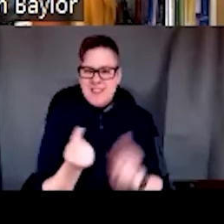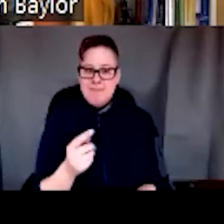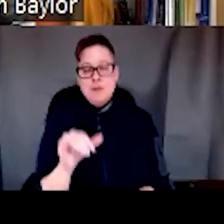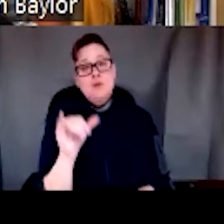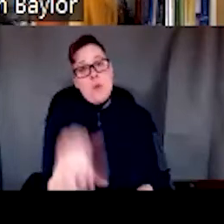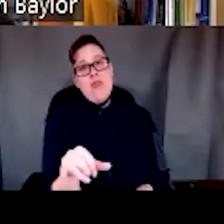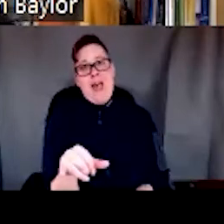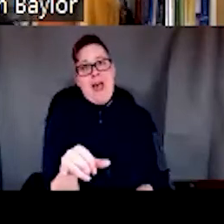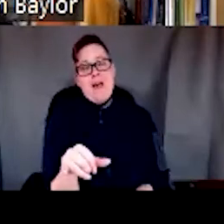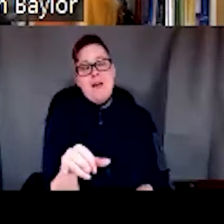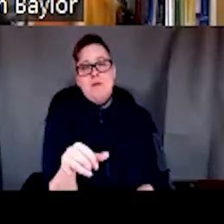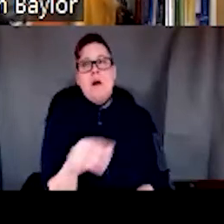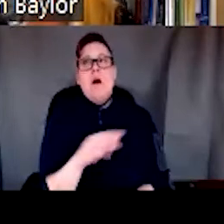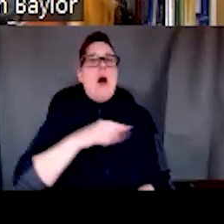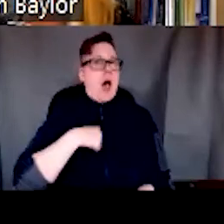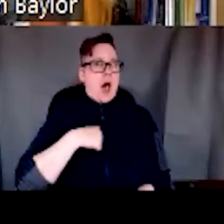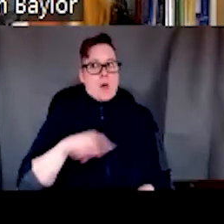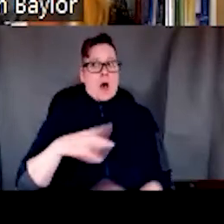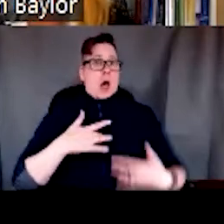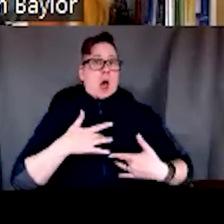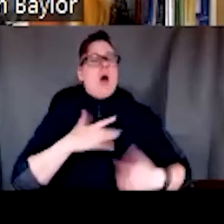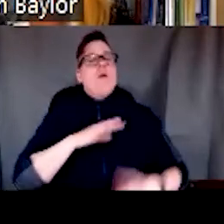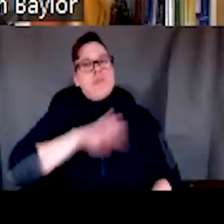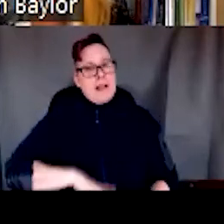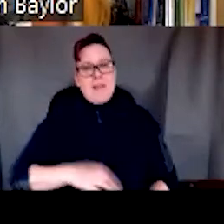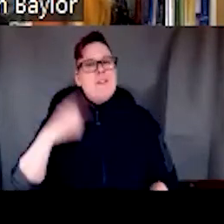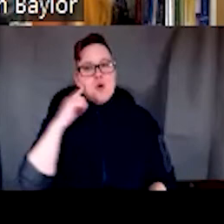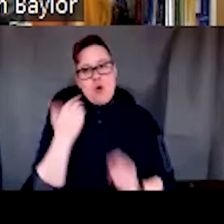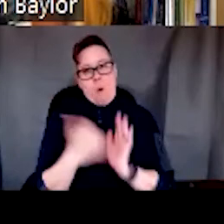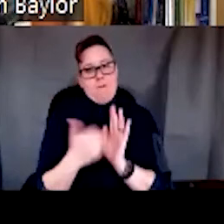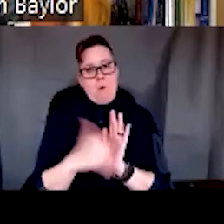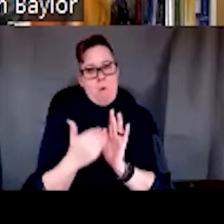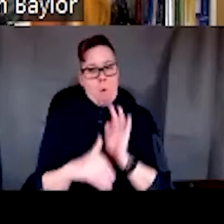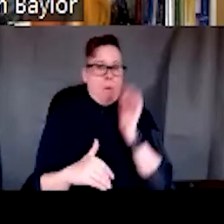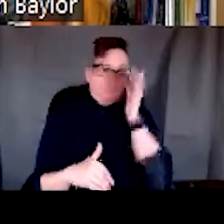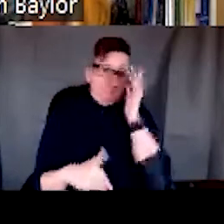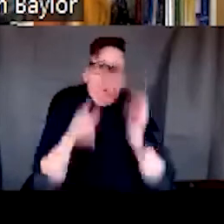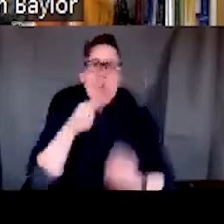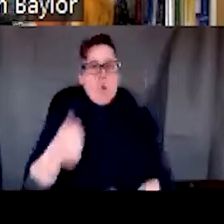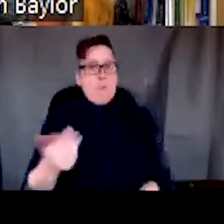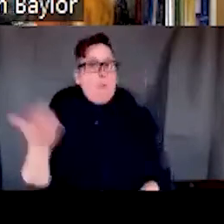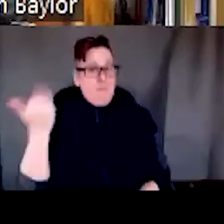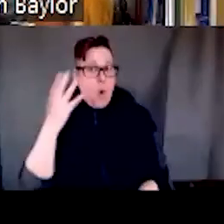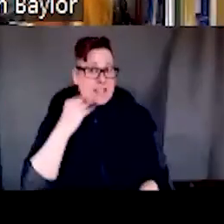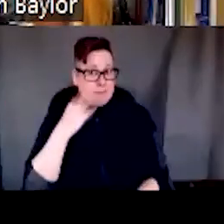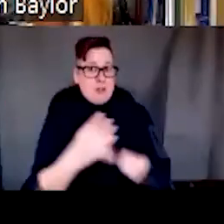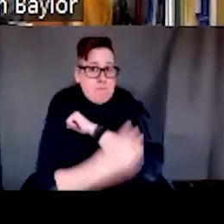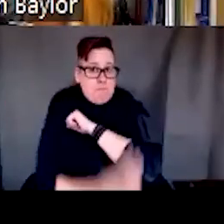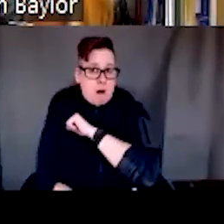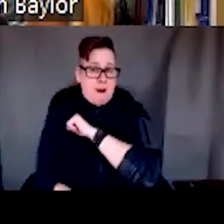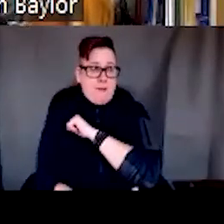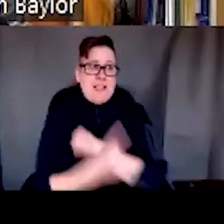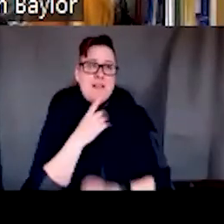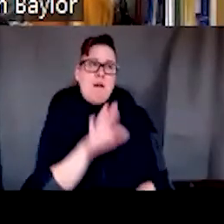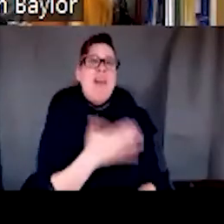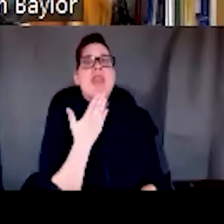that was, that huge relief to me, and we've heard that feedback consistently, um, from people who have actually experienced poverty